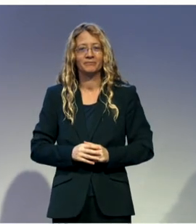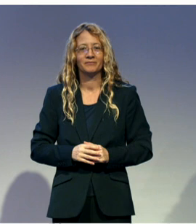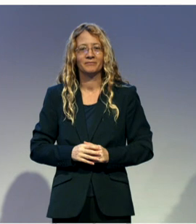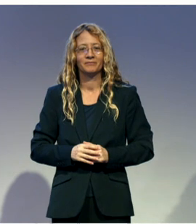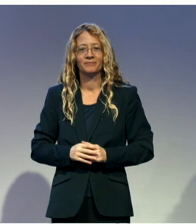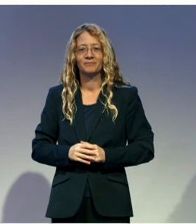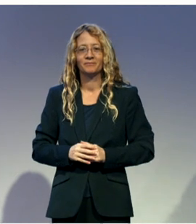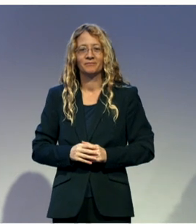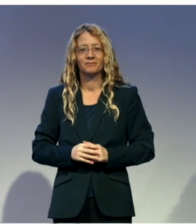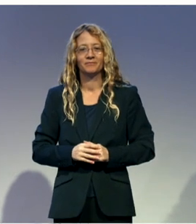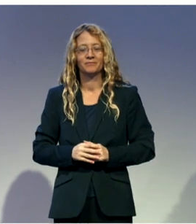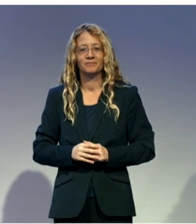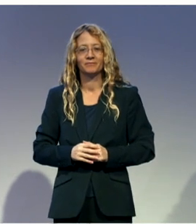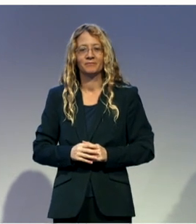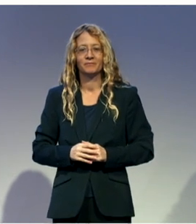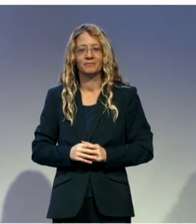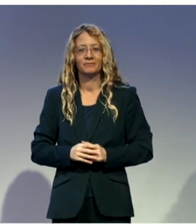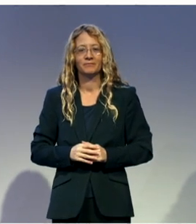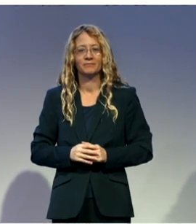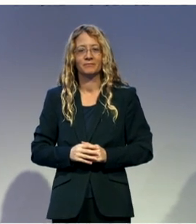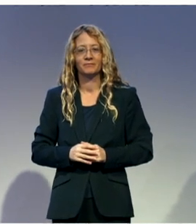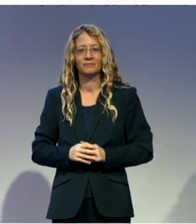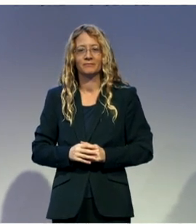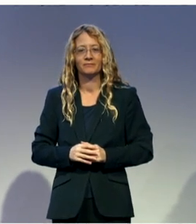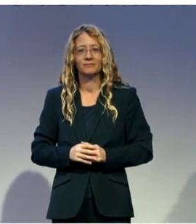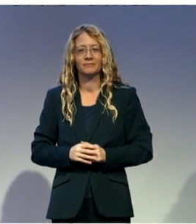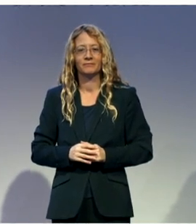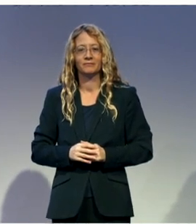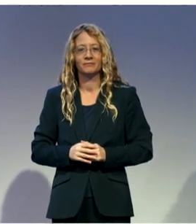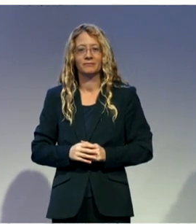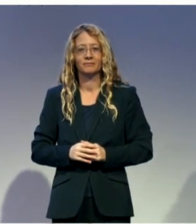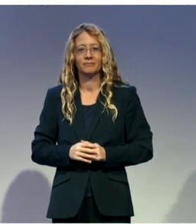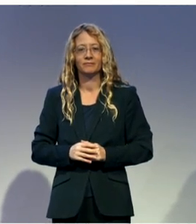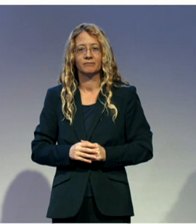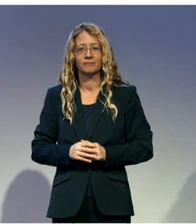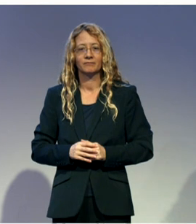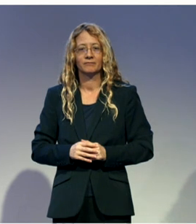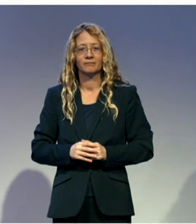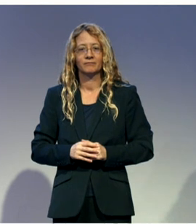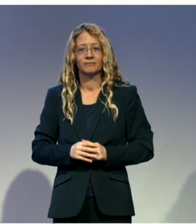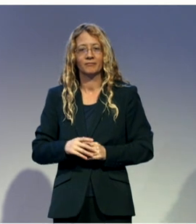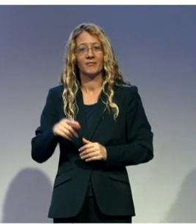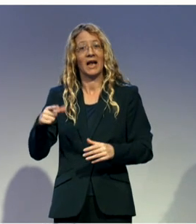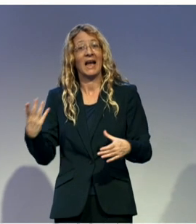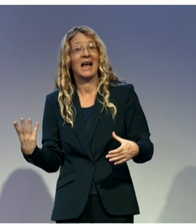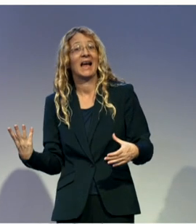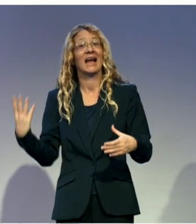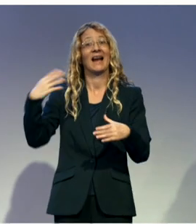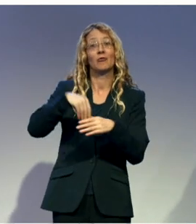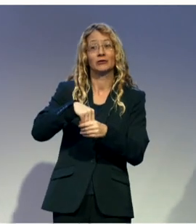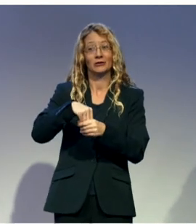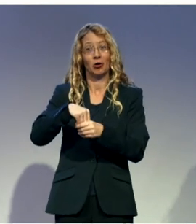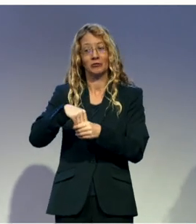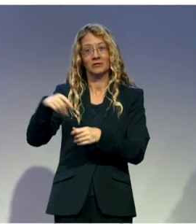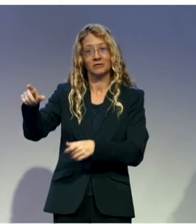action for inclusion of persons with disabilities in the world. There electoral process, even